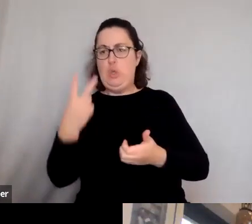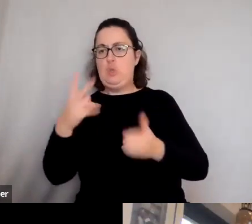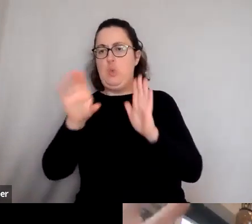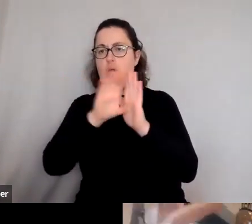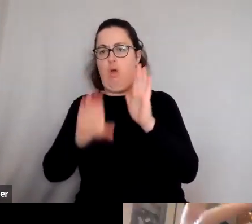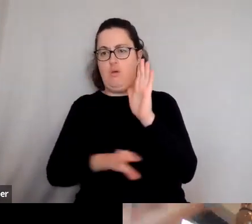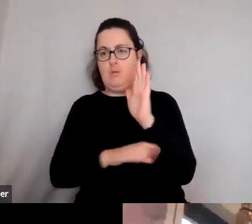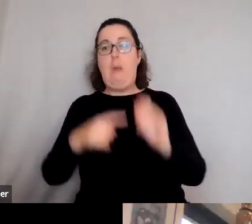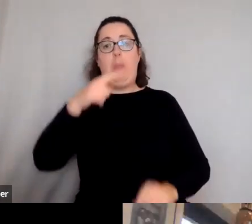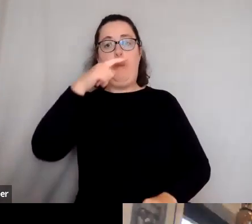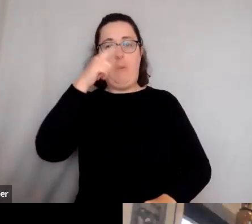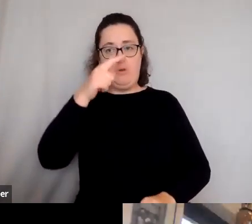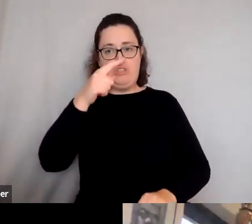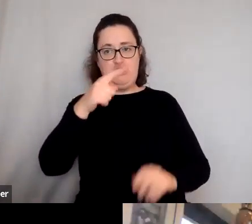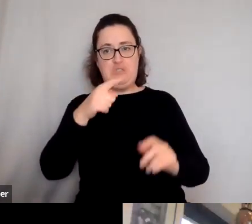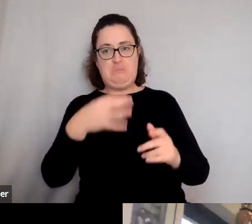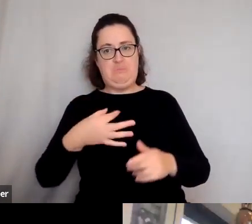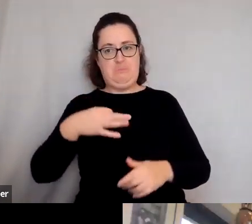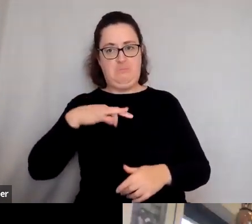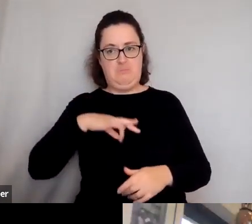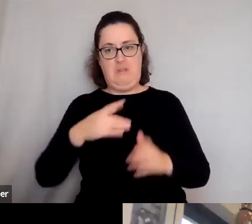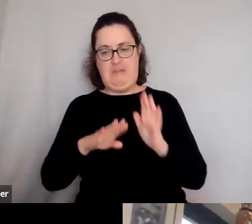the posh, the patricians and the plebeians.